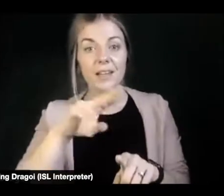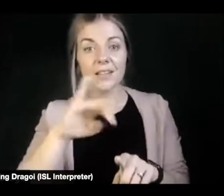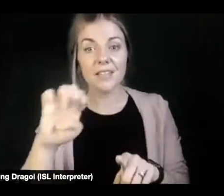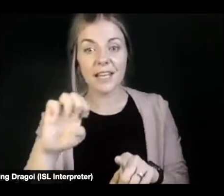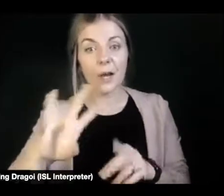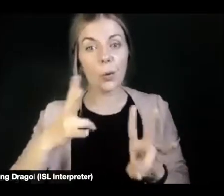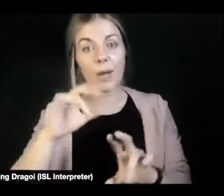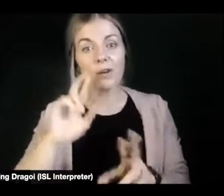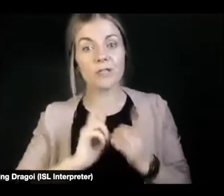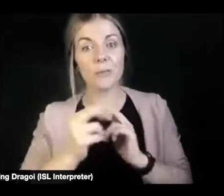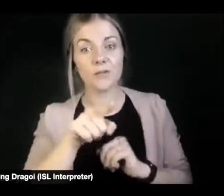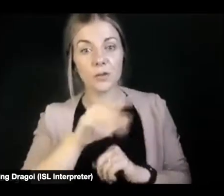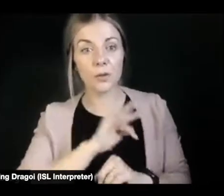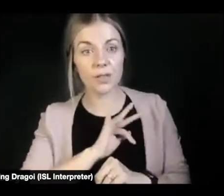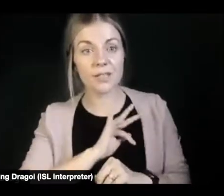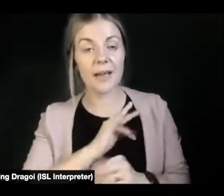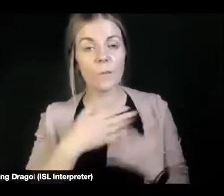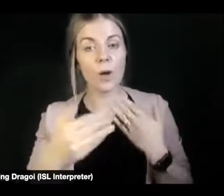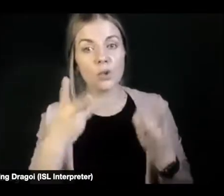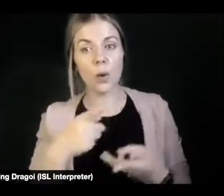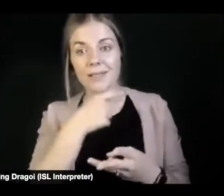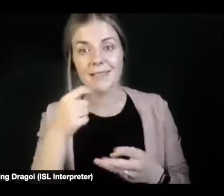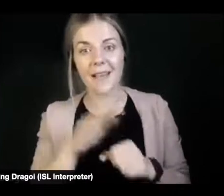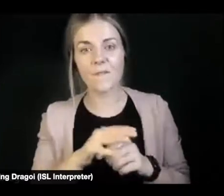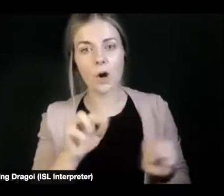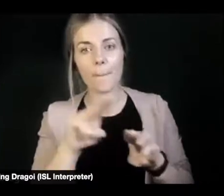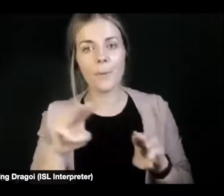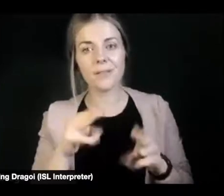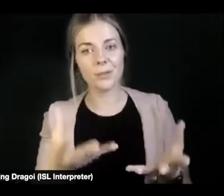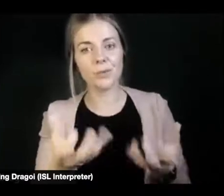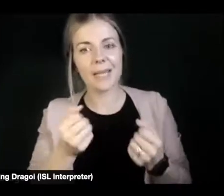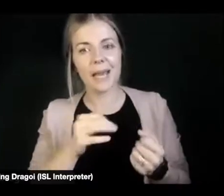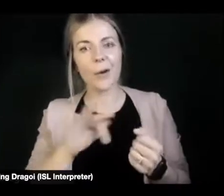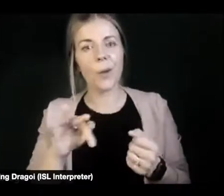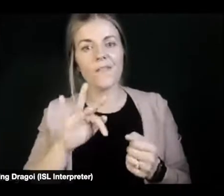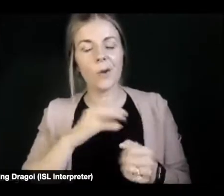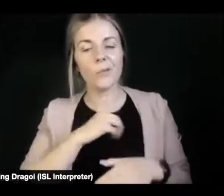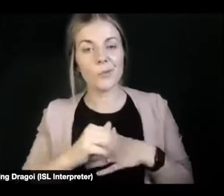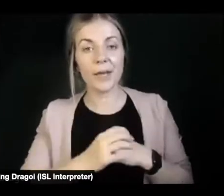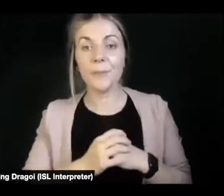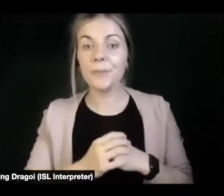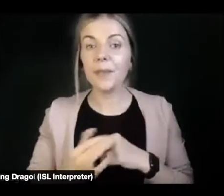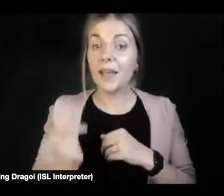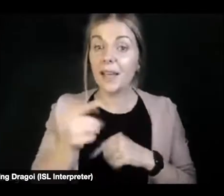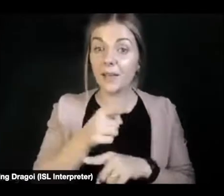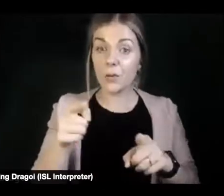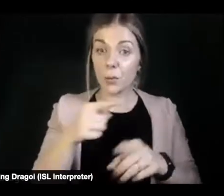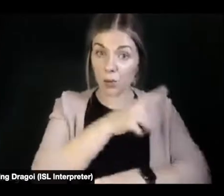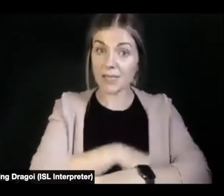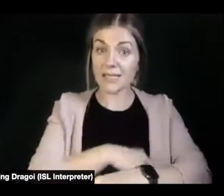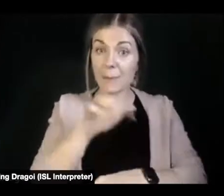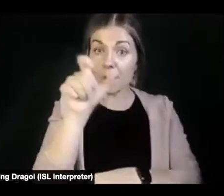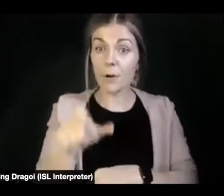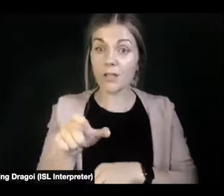want disabled people to take responsibility? Yeah. I mean, if you're a disabled person, particularly